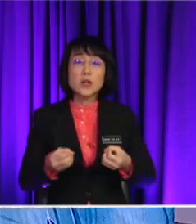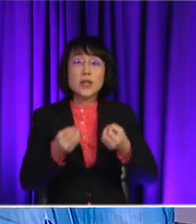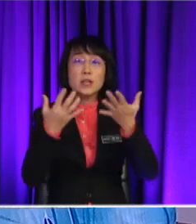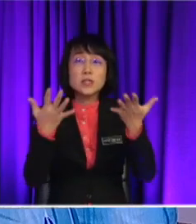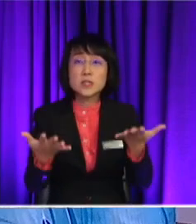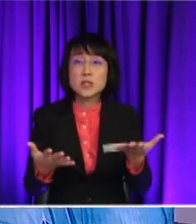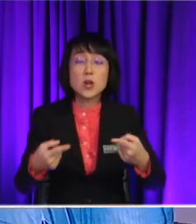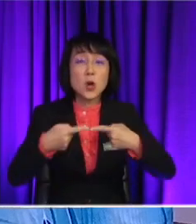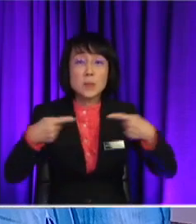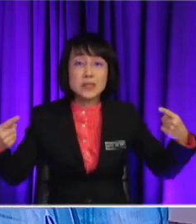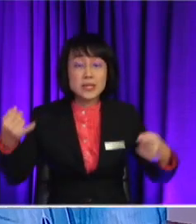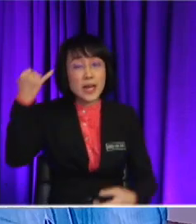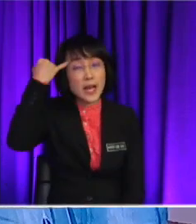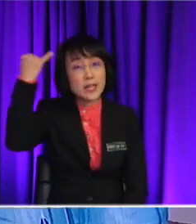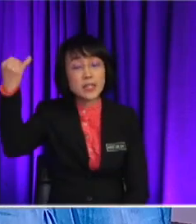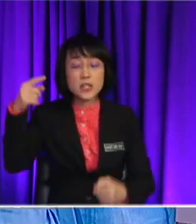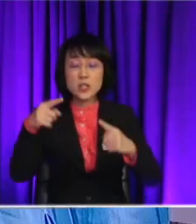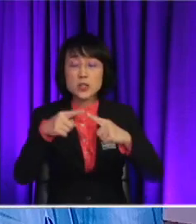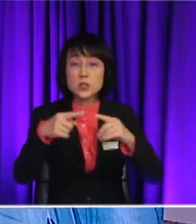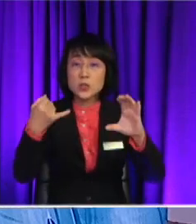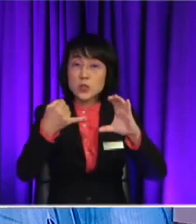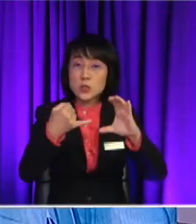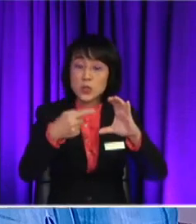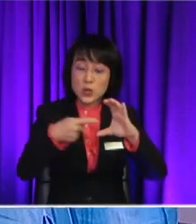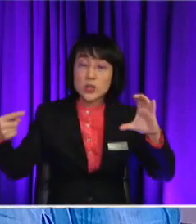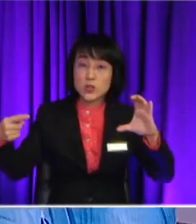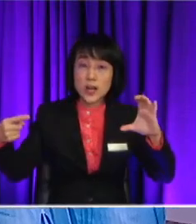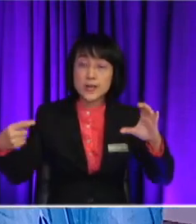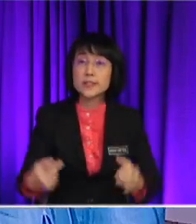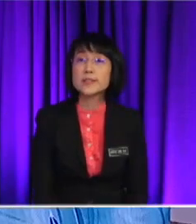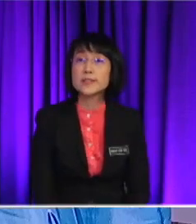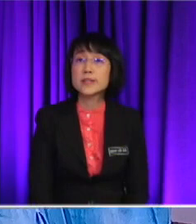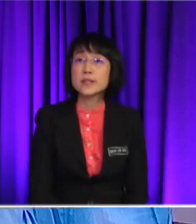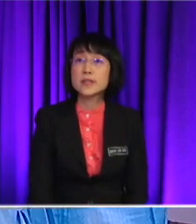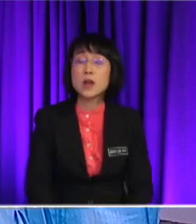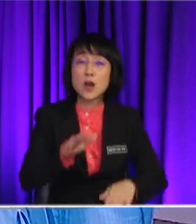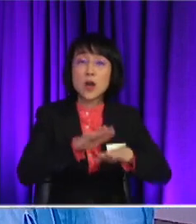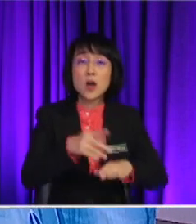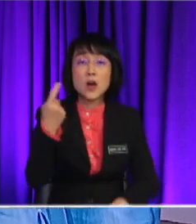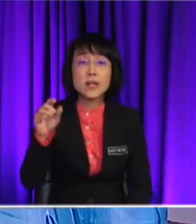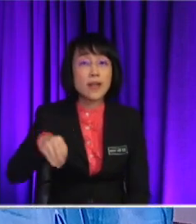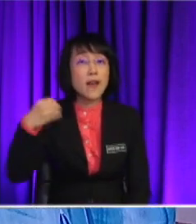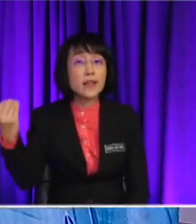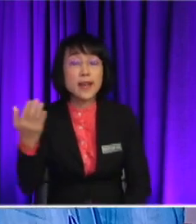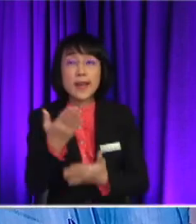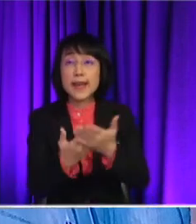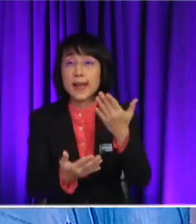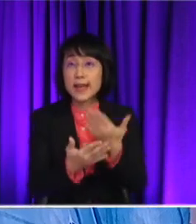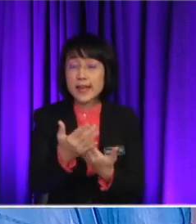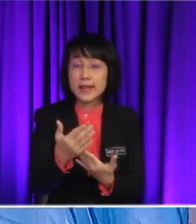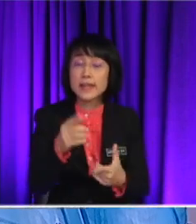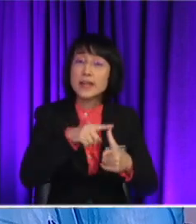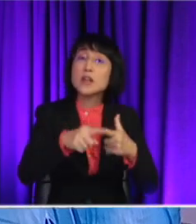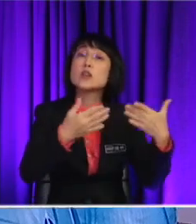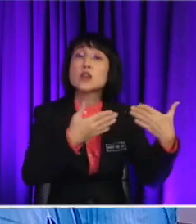opposite idea, okay? To contrast with your previous idea You can say that on the other hand, alright? And then you talk about